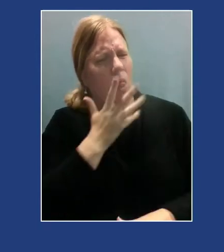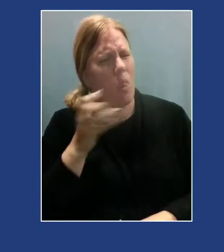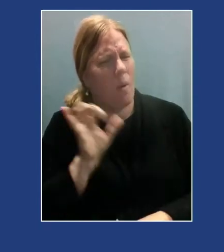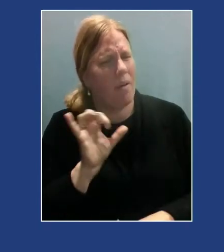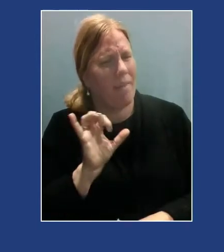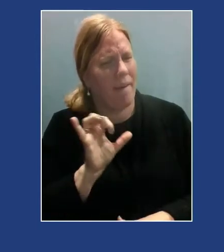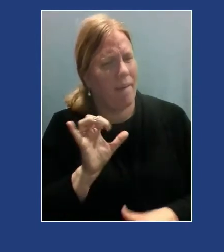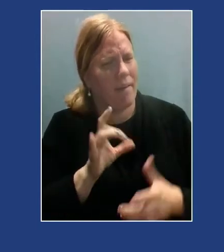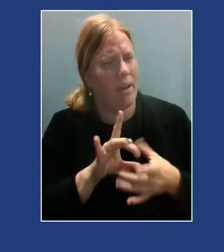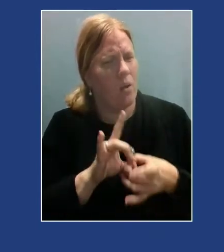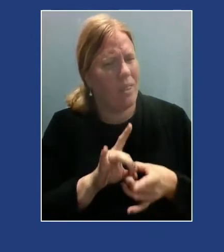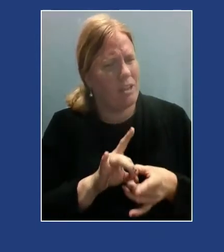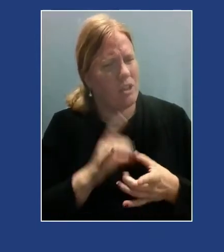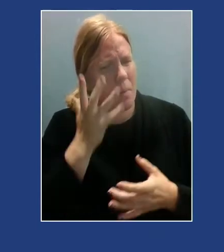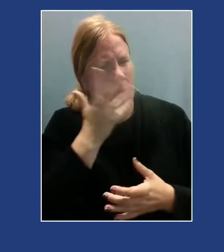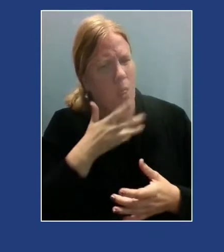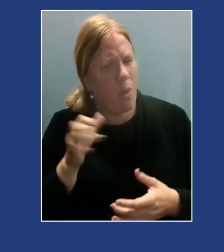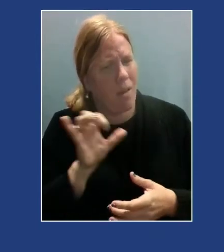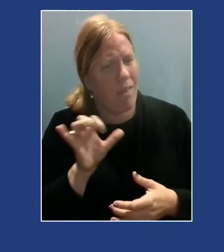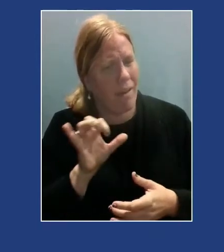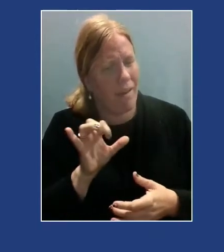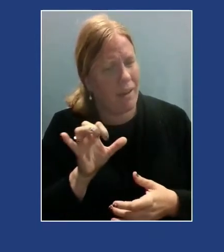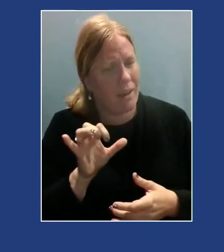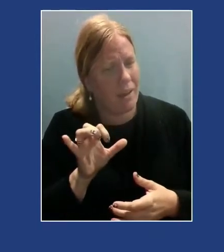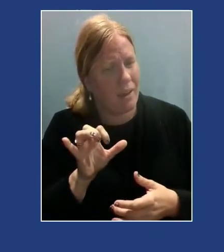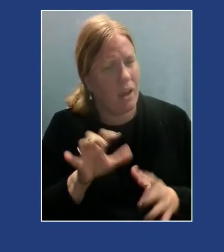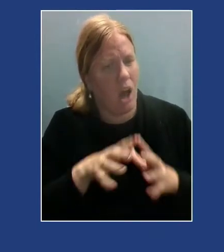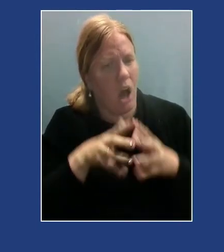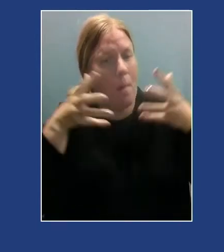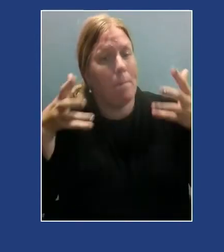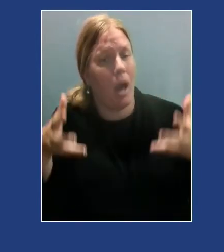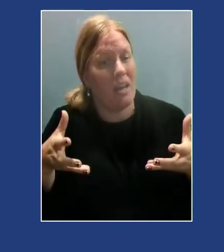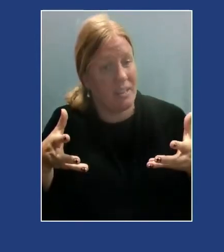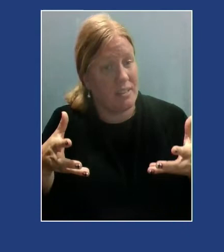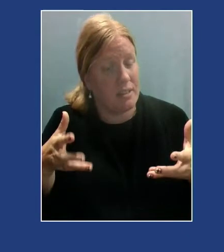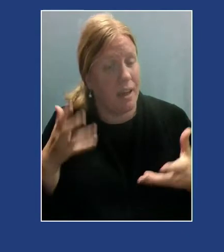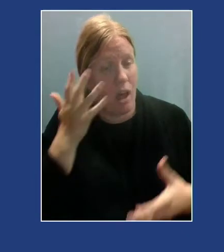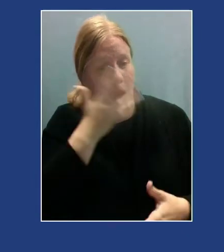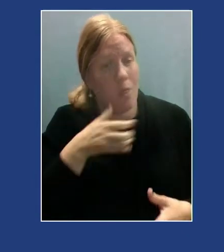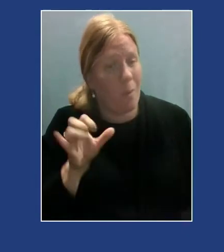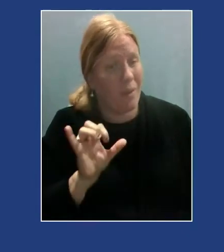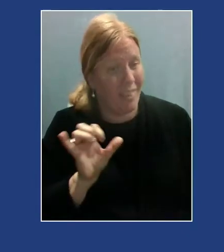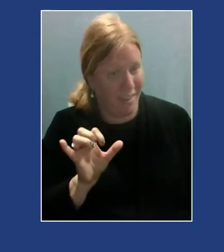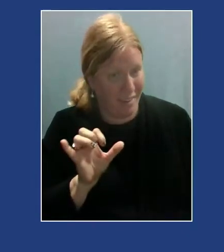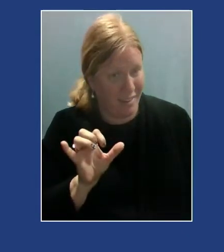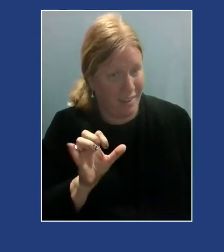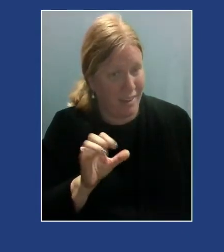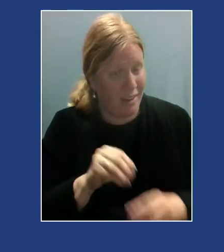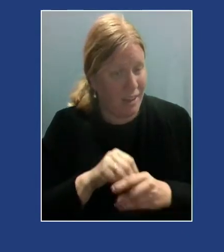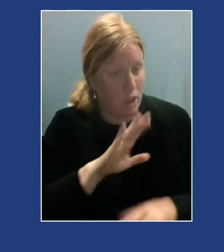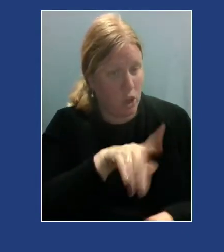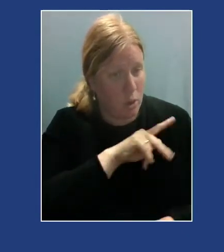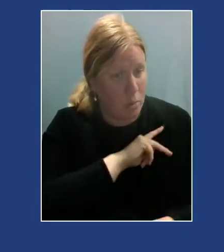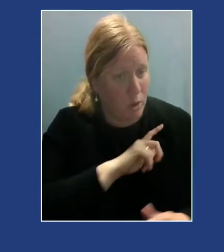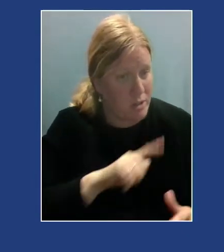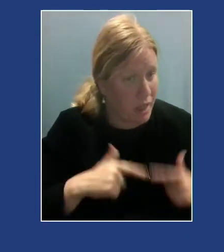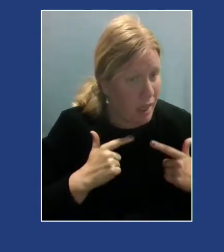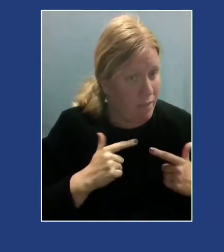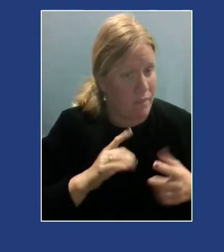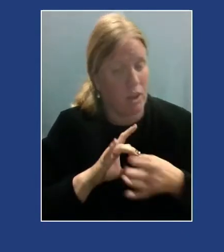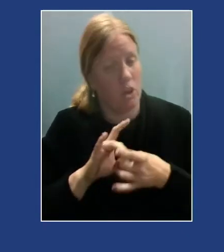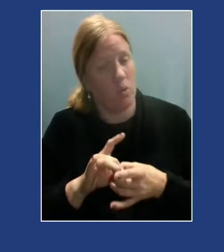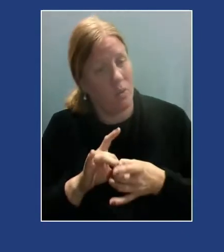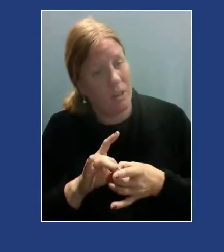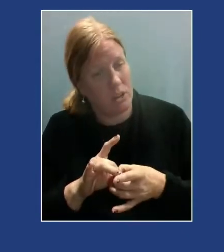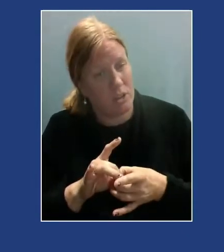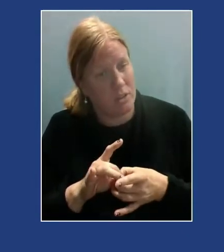relationship look like? What does abundance look like? And how do we cultivate that in your personal life, in your relationships, relationships, and how do we